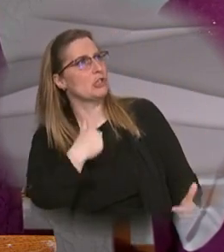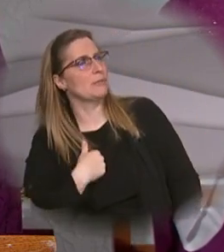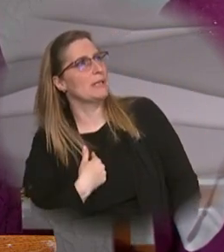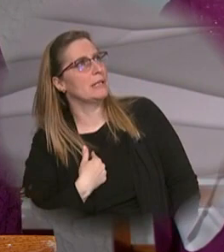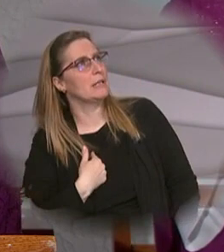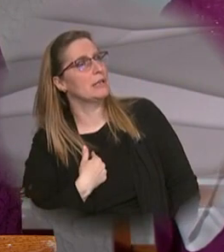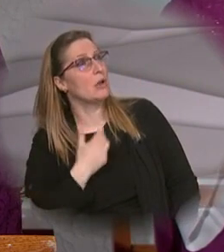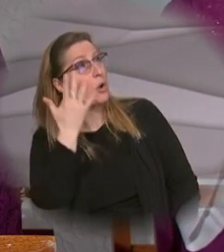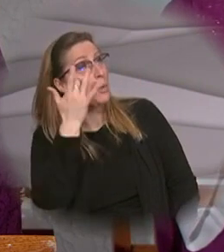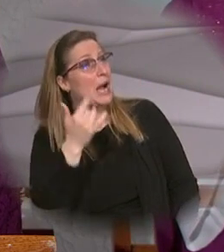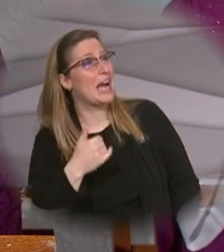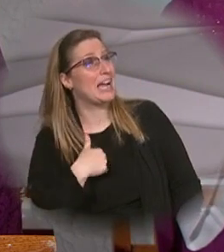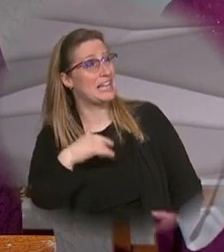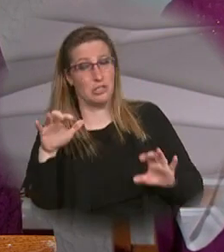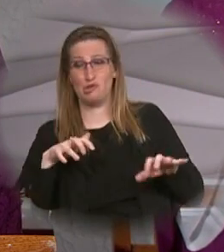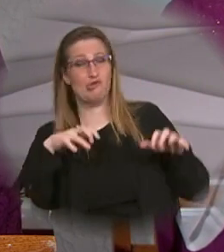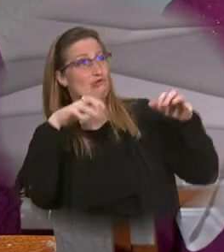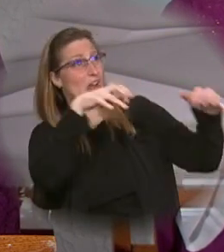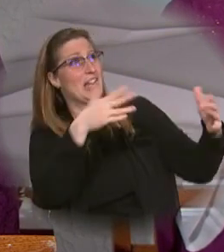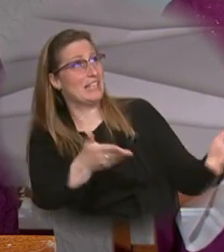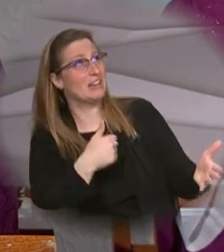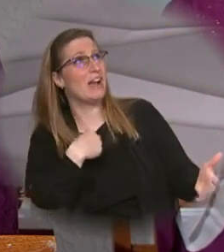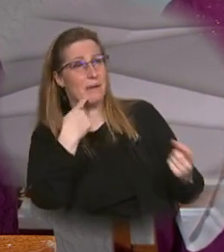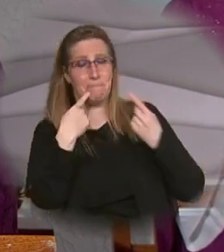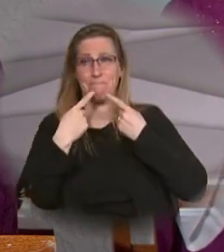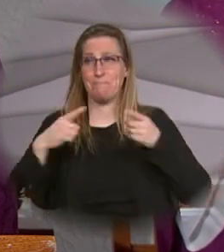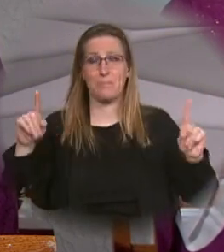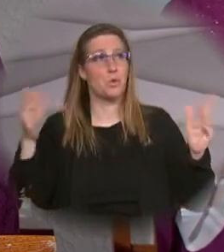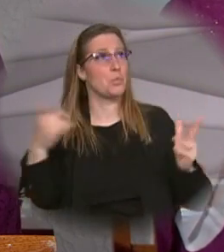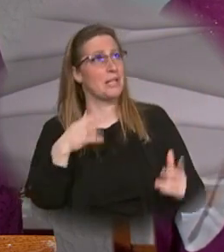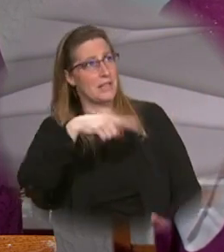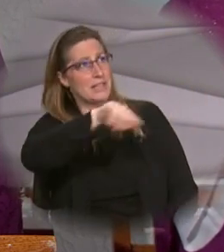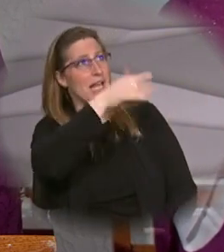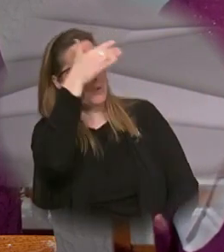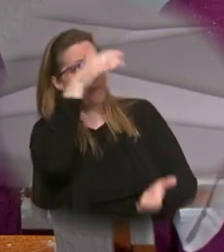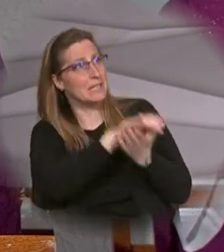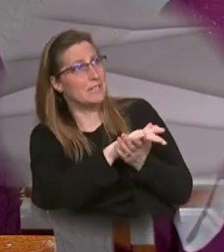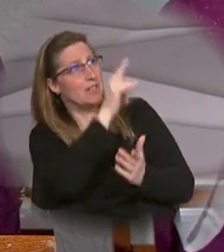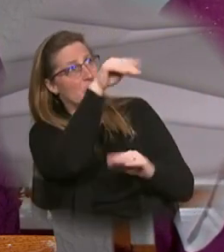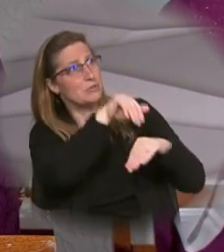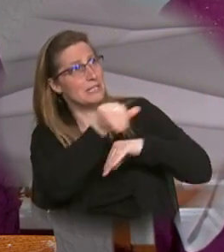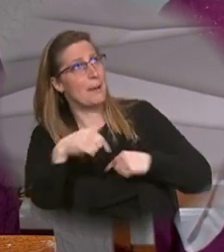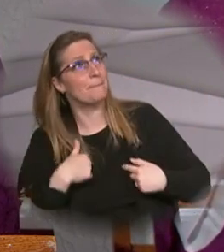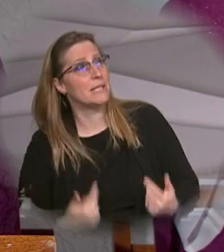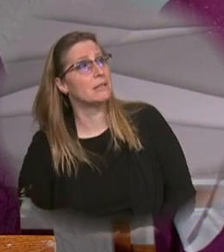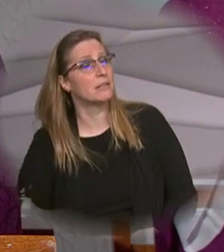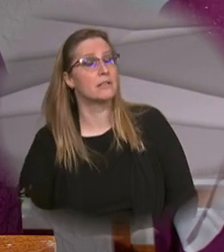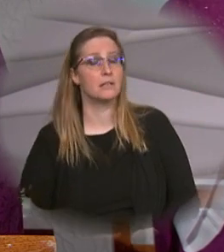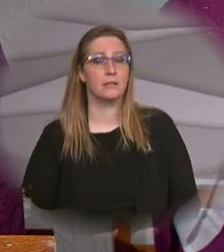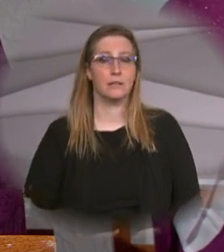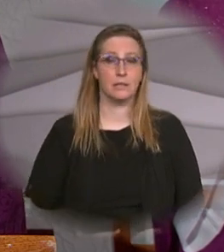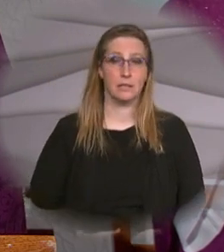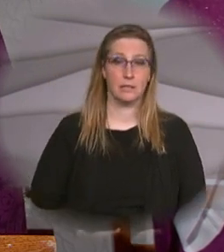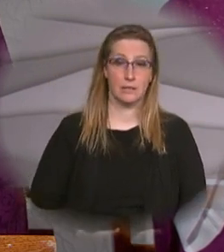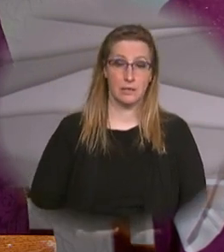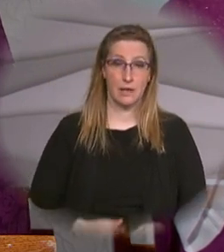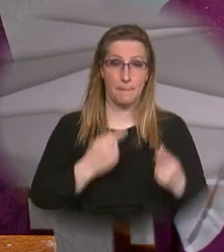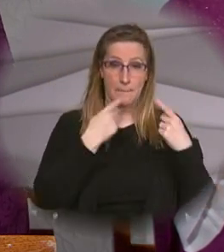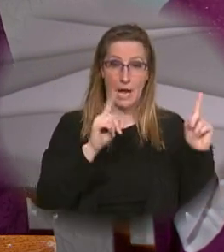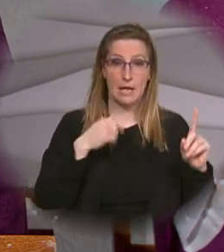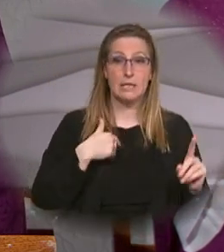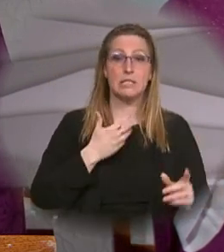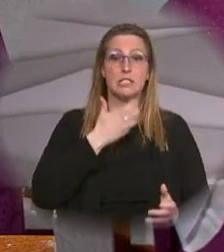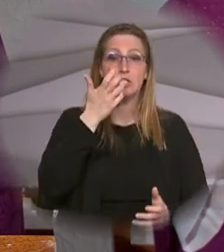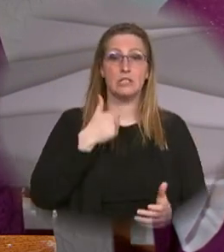but because of the crowd here I have said this that they may believe that you sent me and when he had said this he